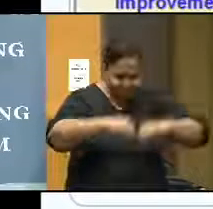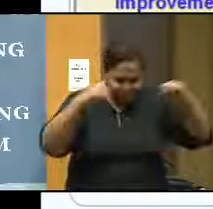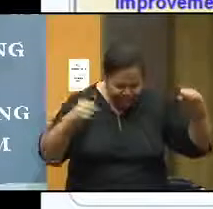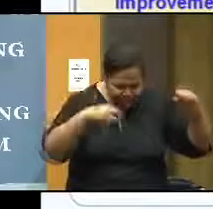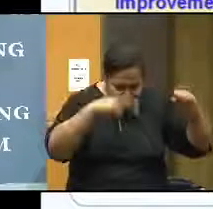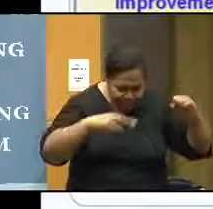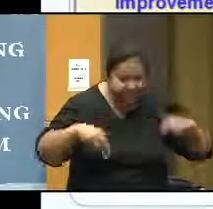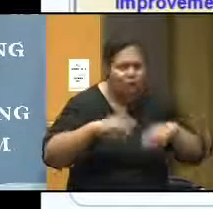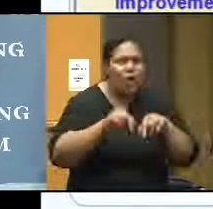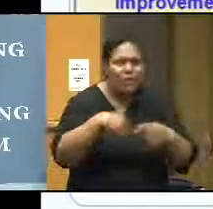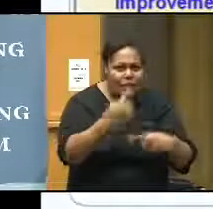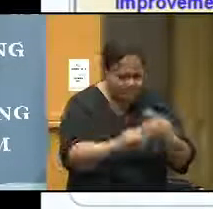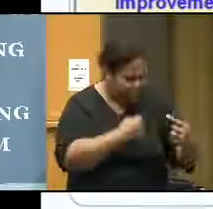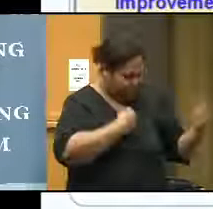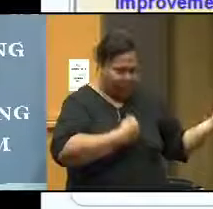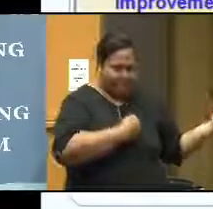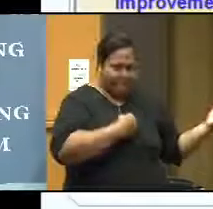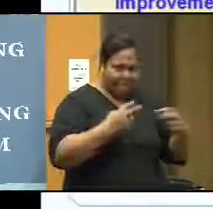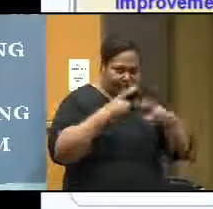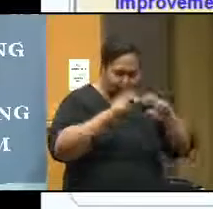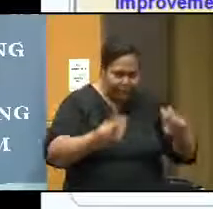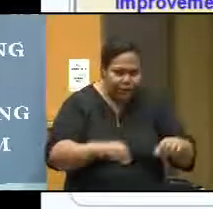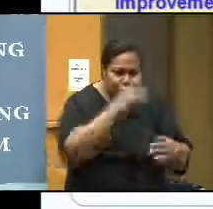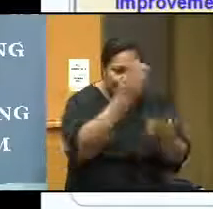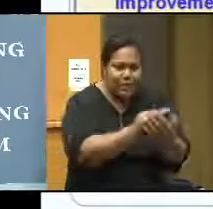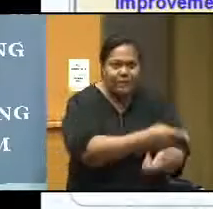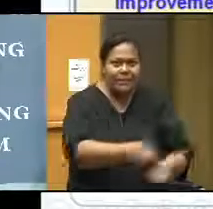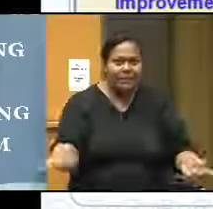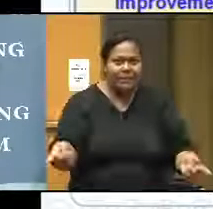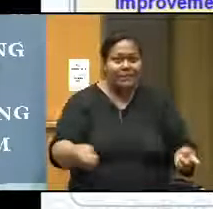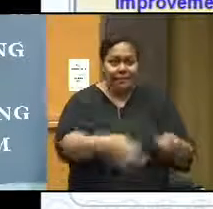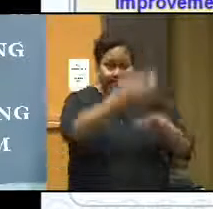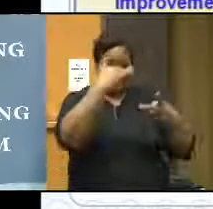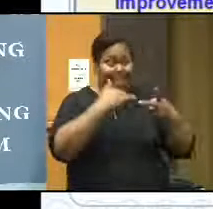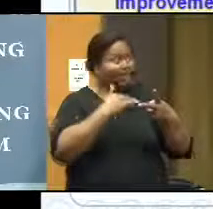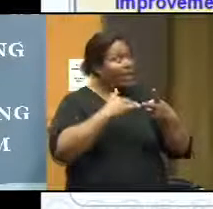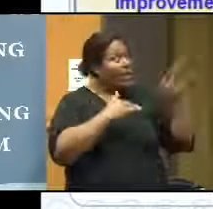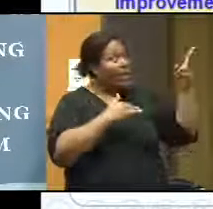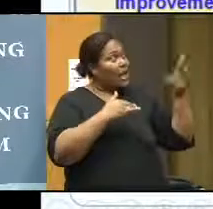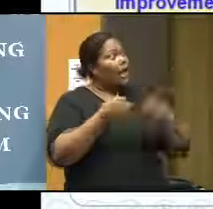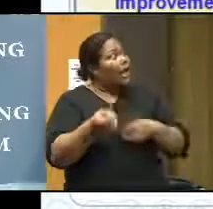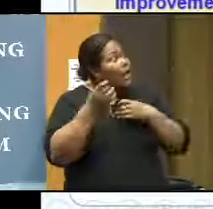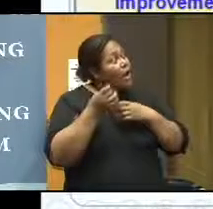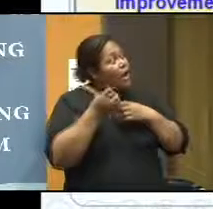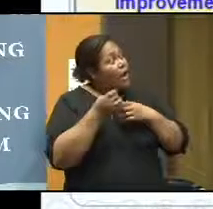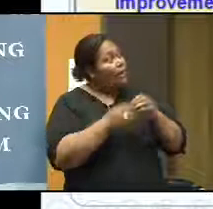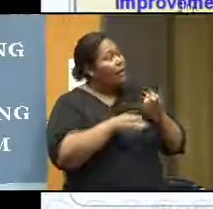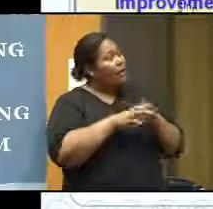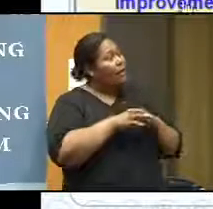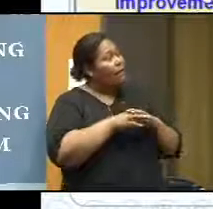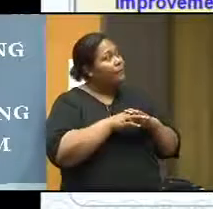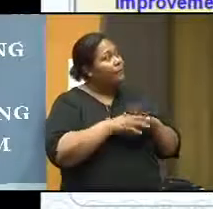Then comes the formative assessment. Here, here. We know that the formative assessment actually is for